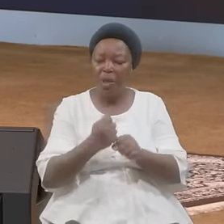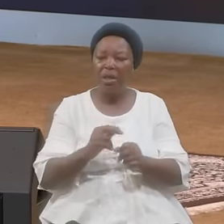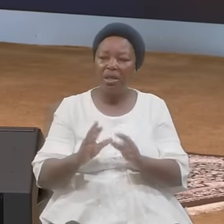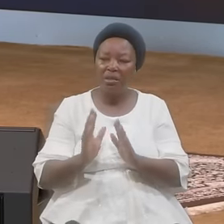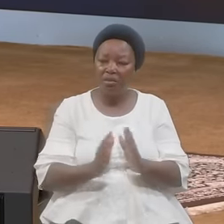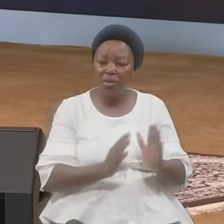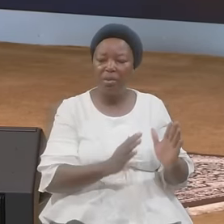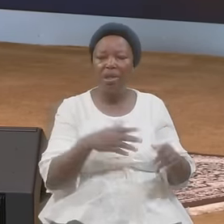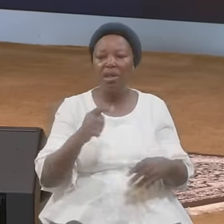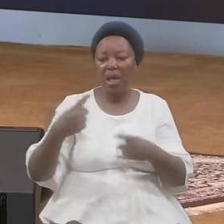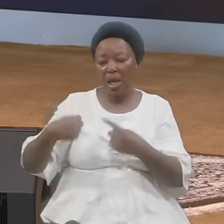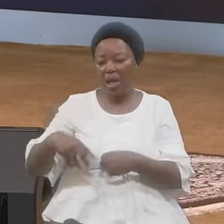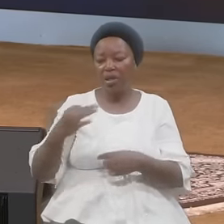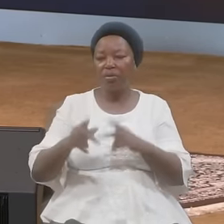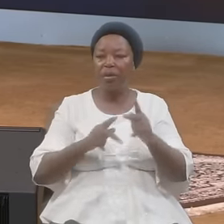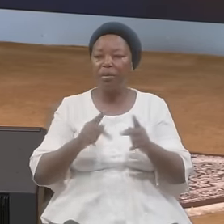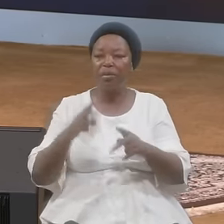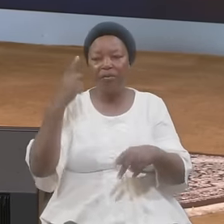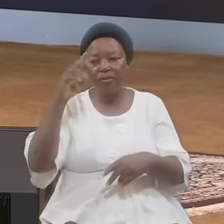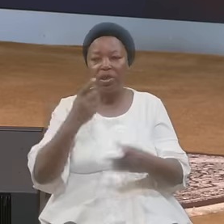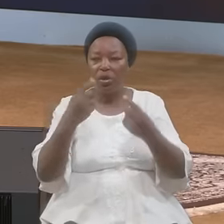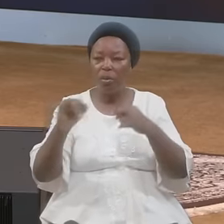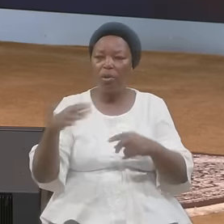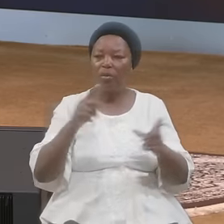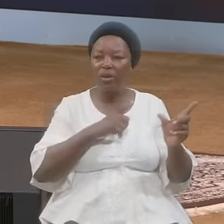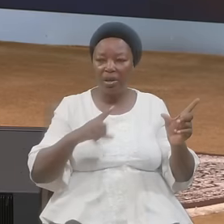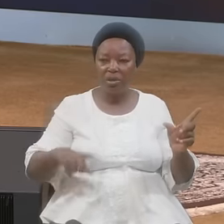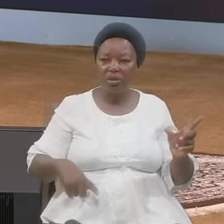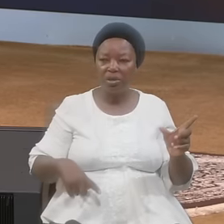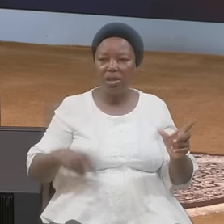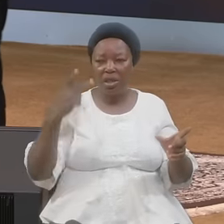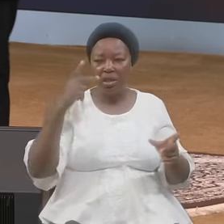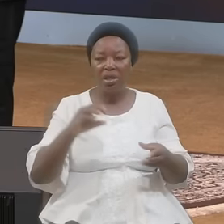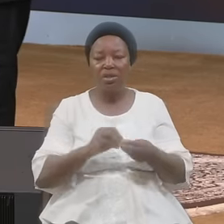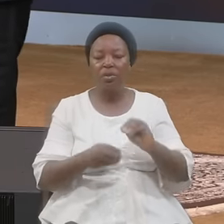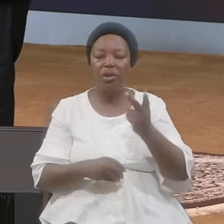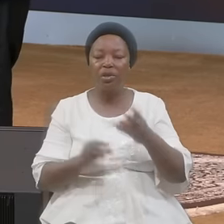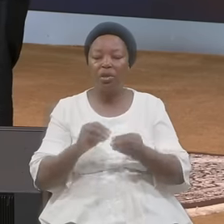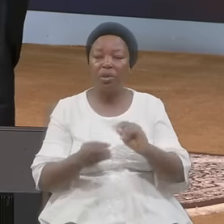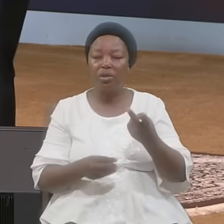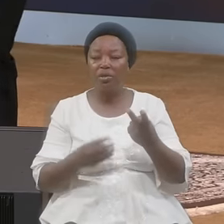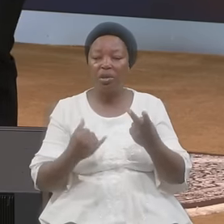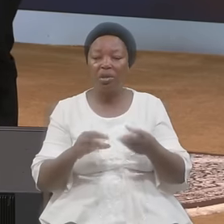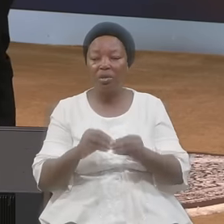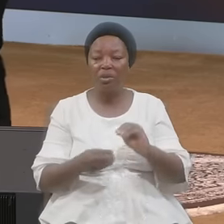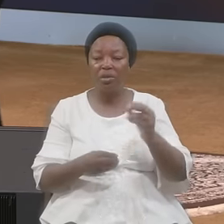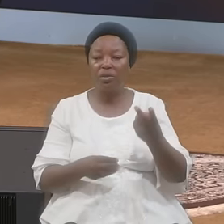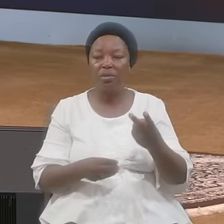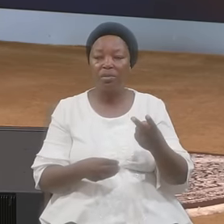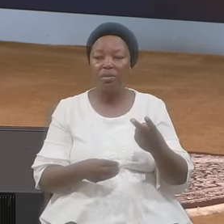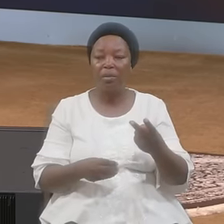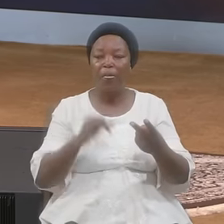Hearts Of The People For The Coming Of The Lord Look At Number Two Here Number Two